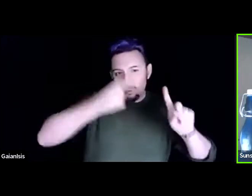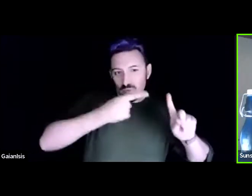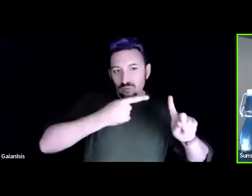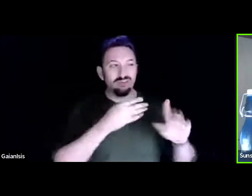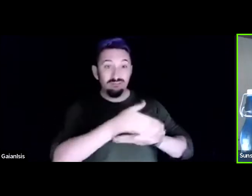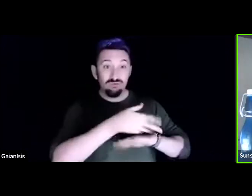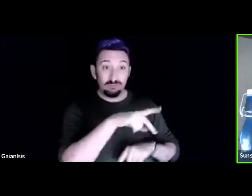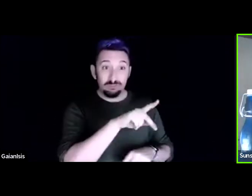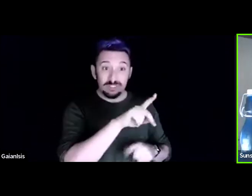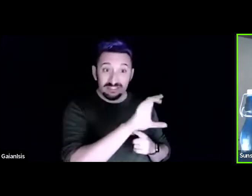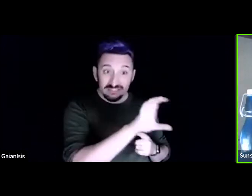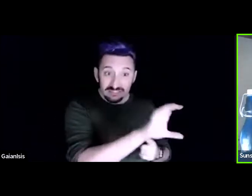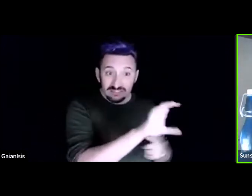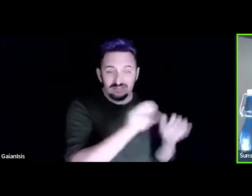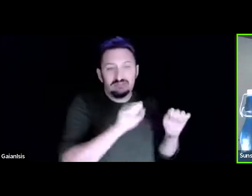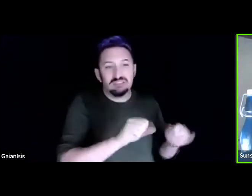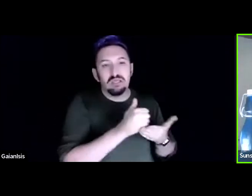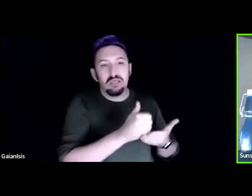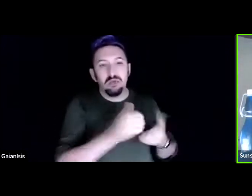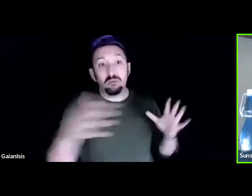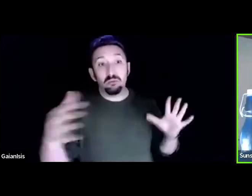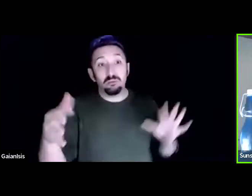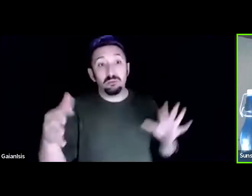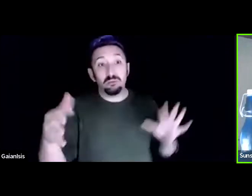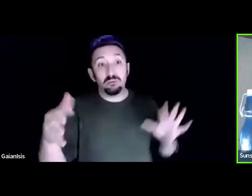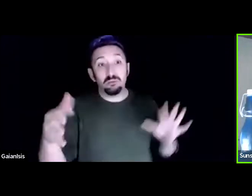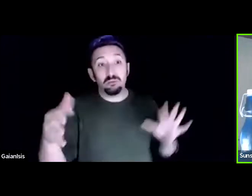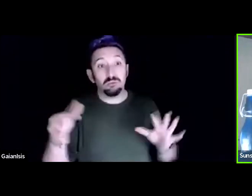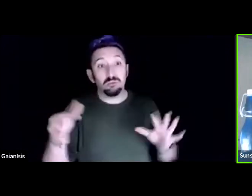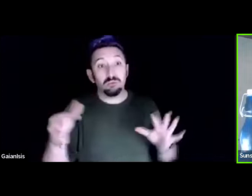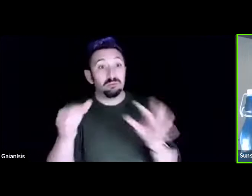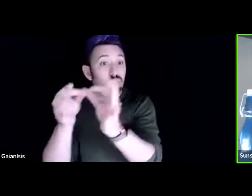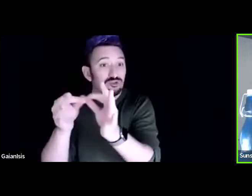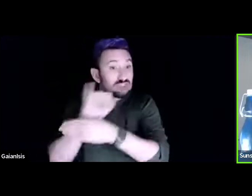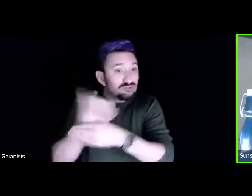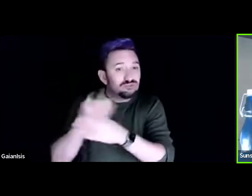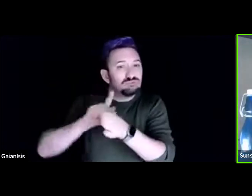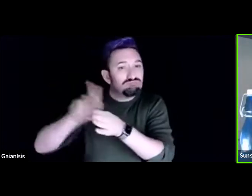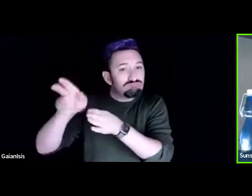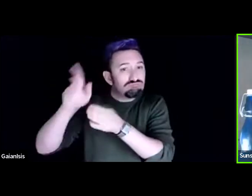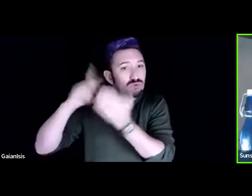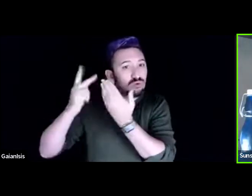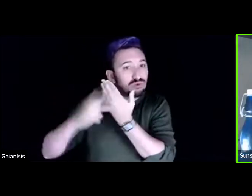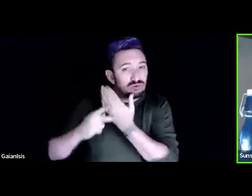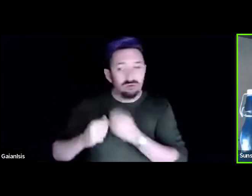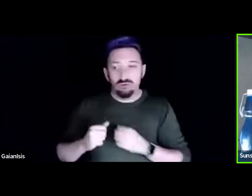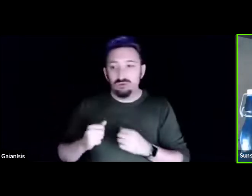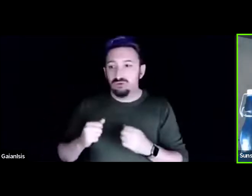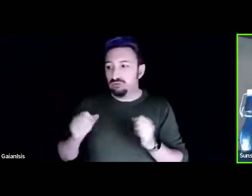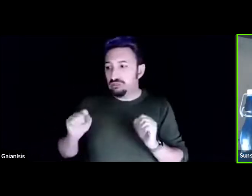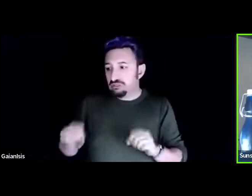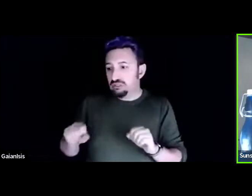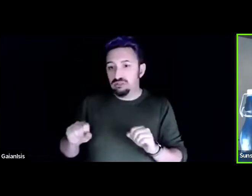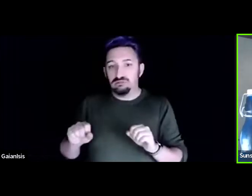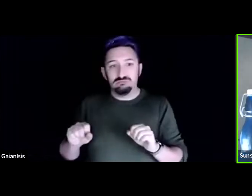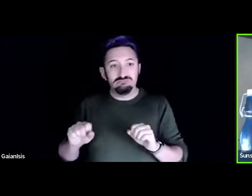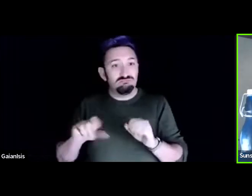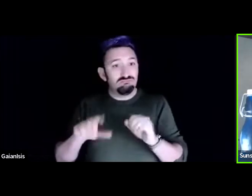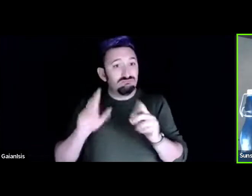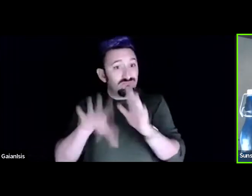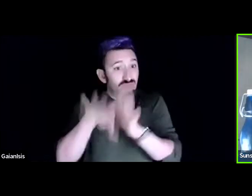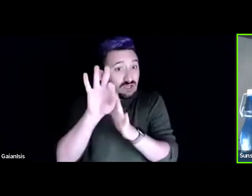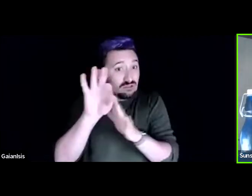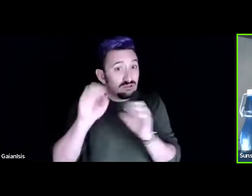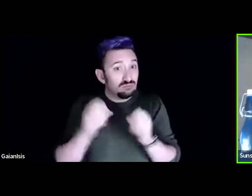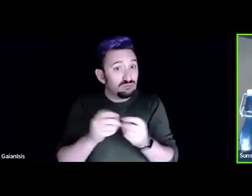sites where they can find opportunities to learn more of their interests and that's